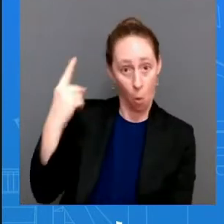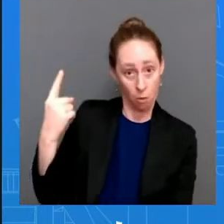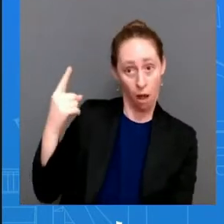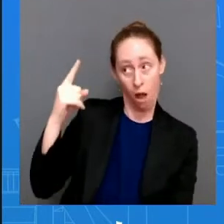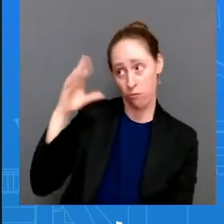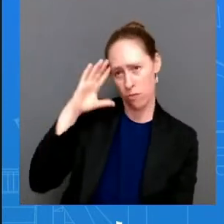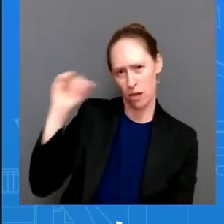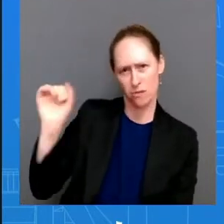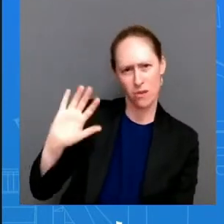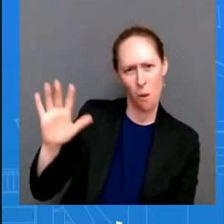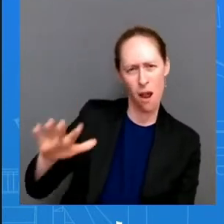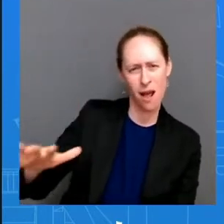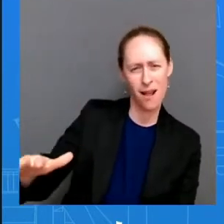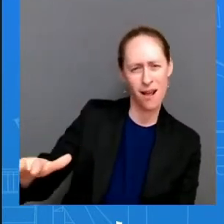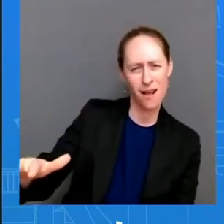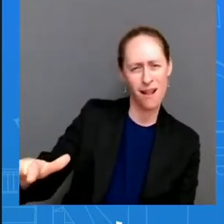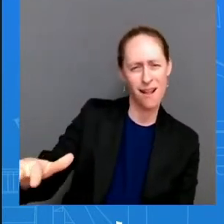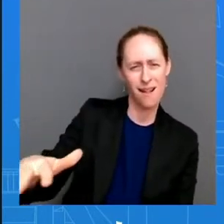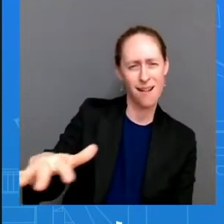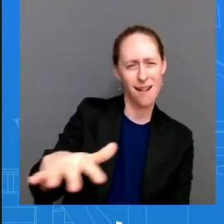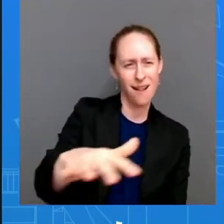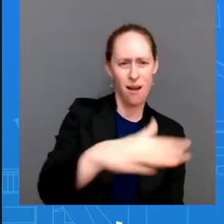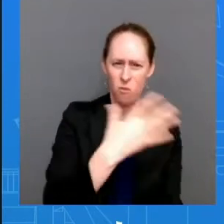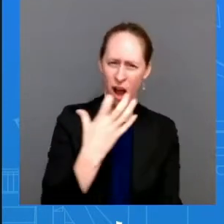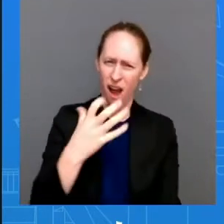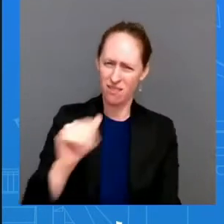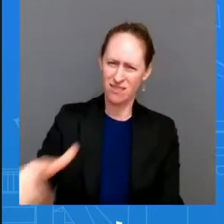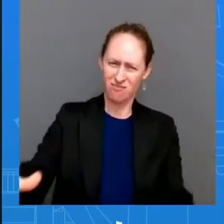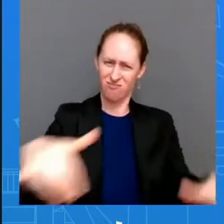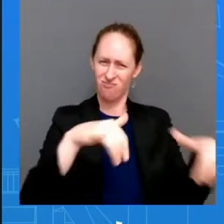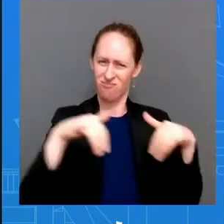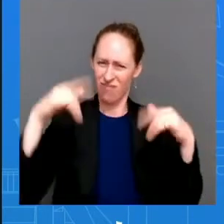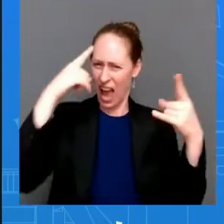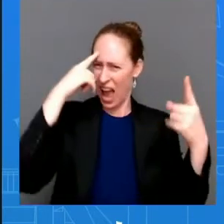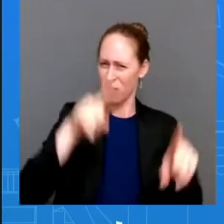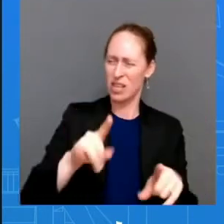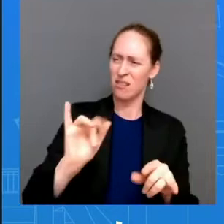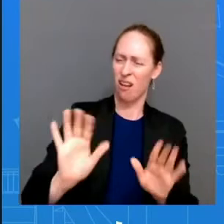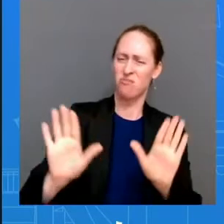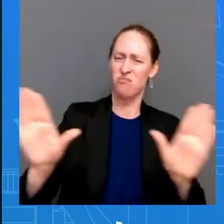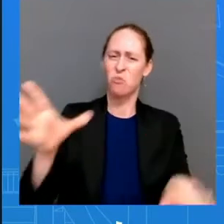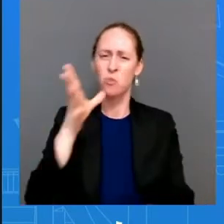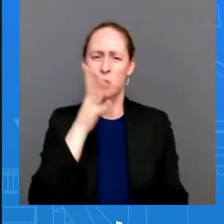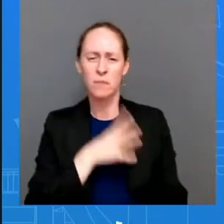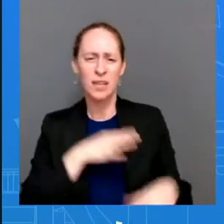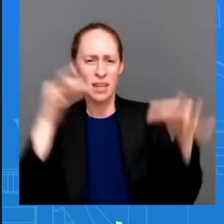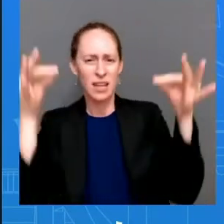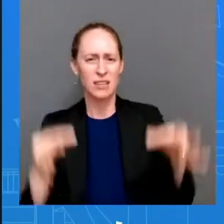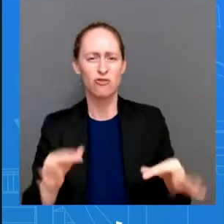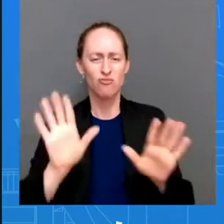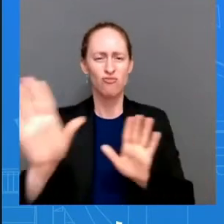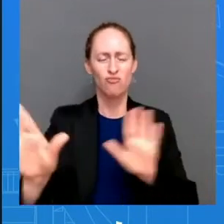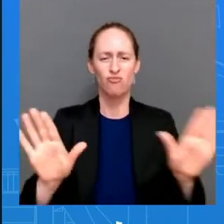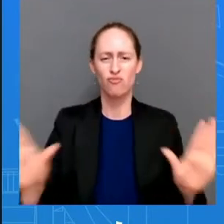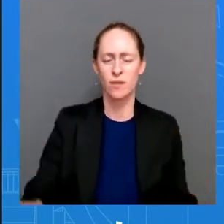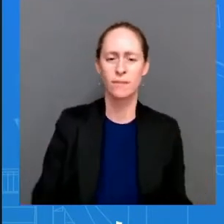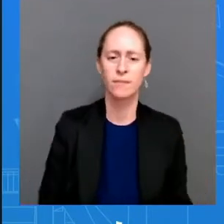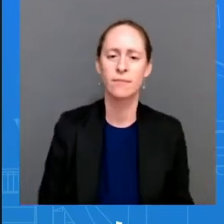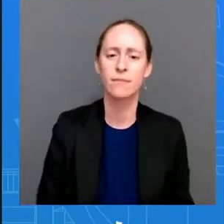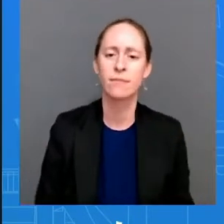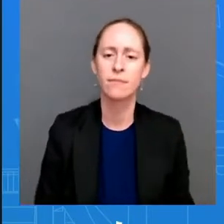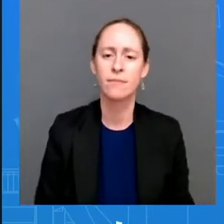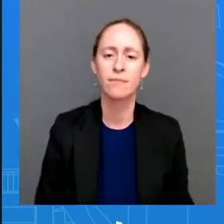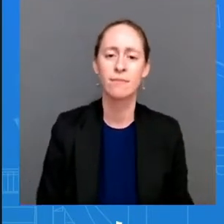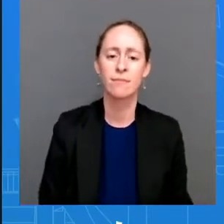uh should be should be their right uh so again we're going to continue to work with congress i don't have anything specific to say about that particular